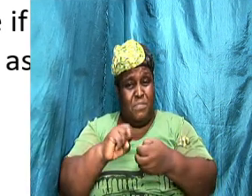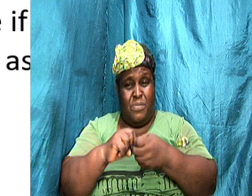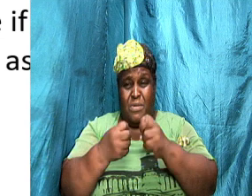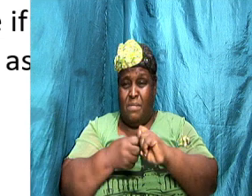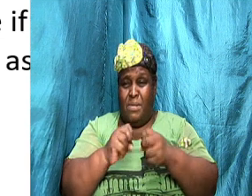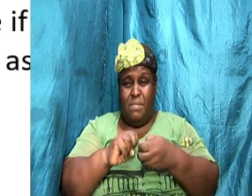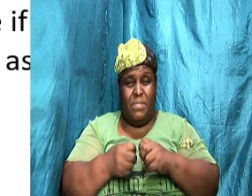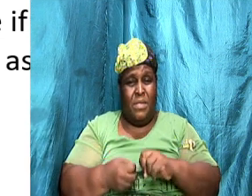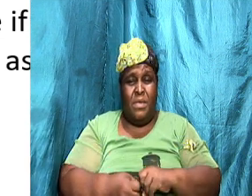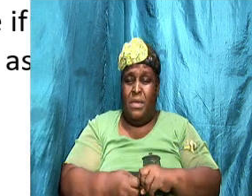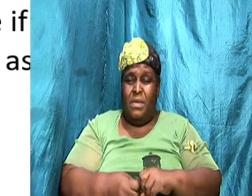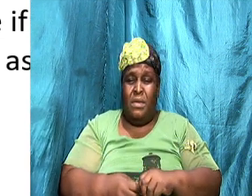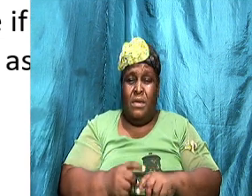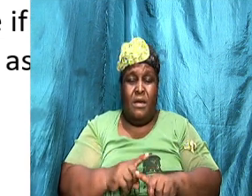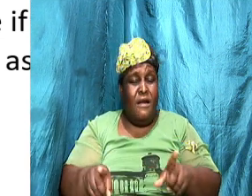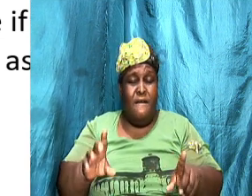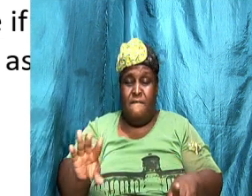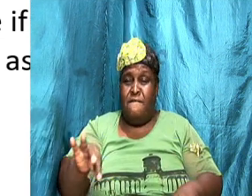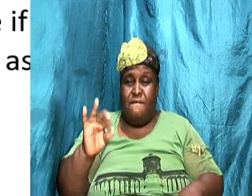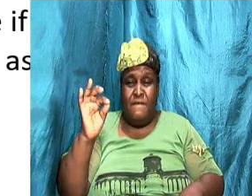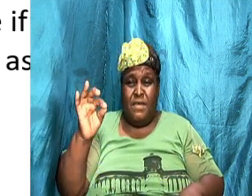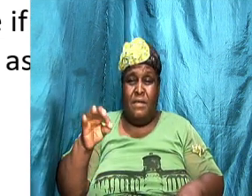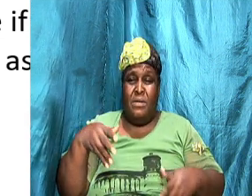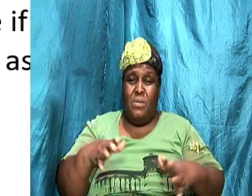overcome their disagreements